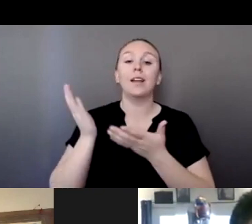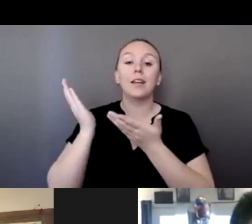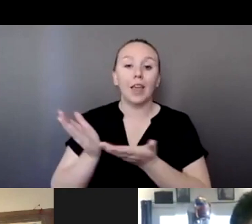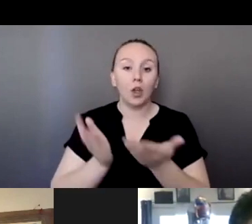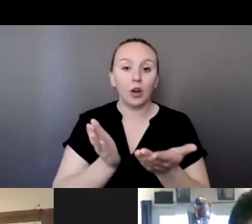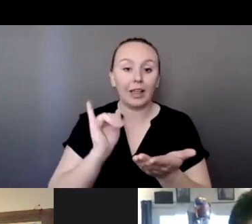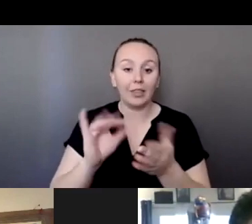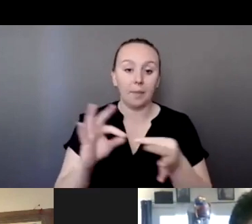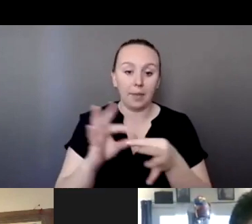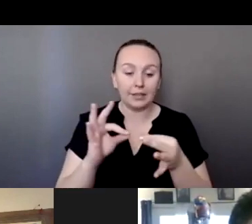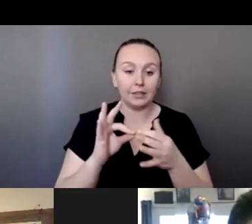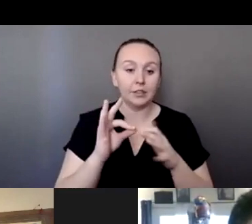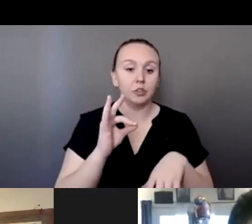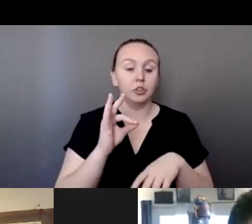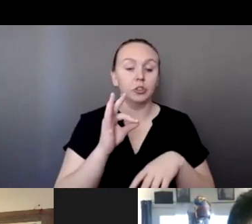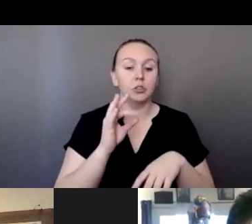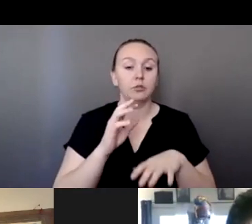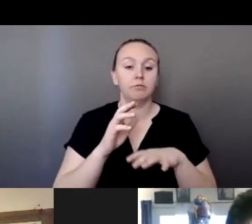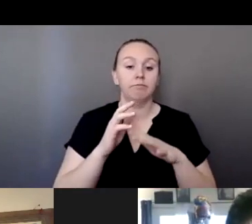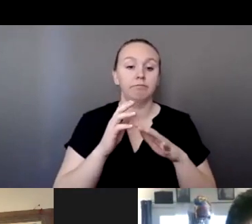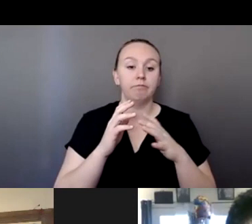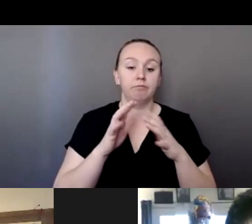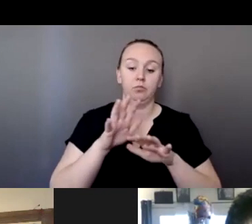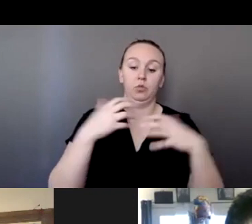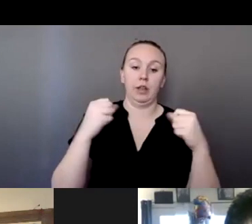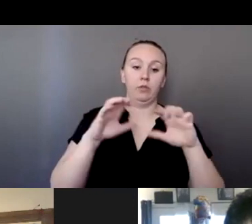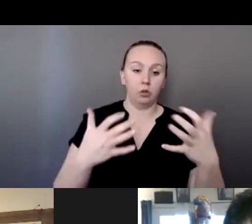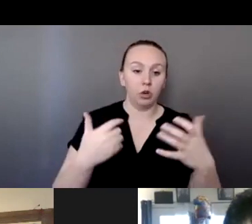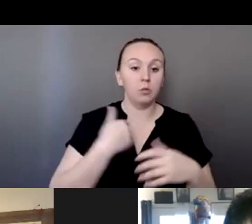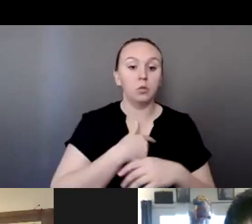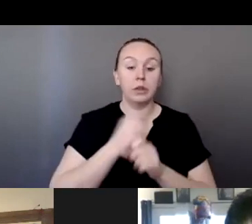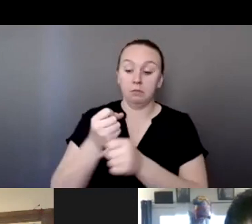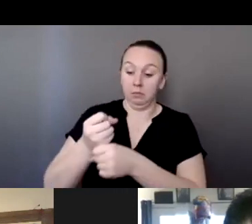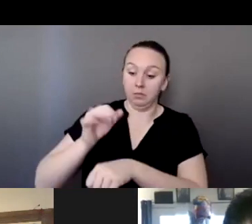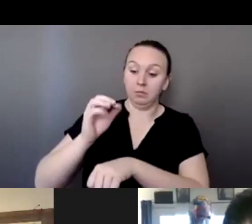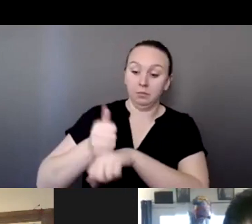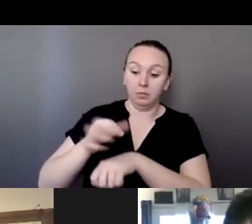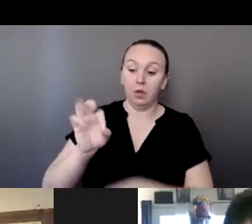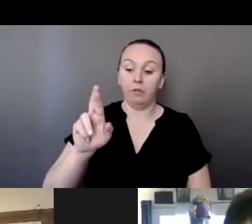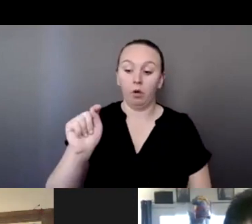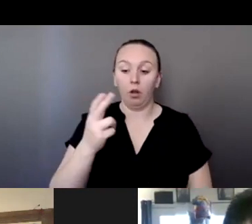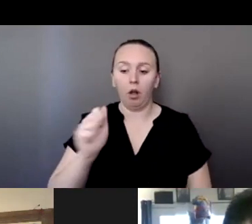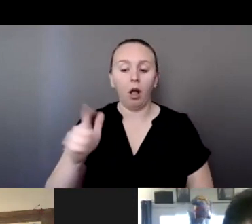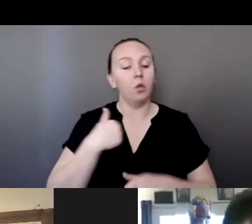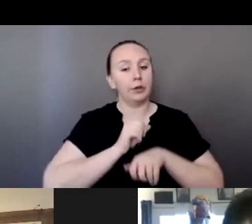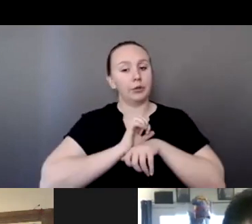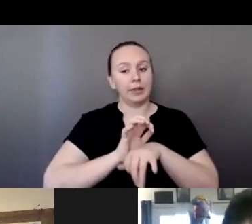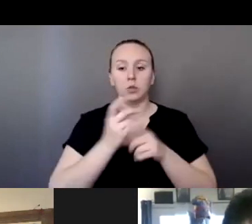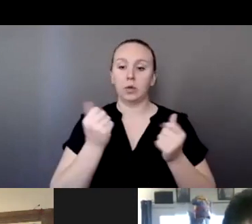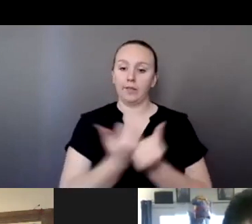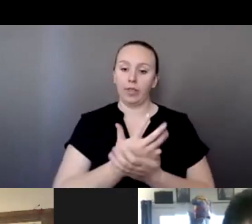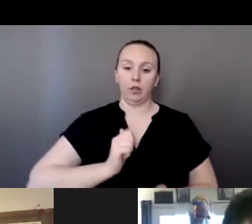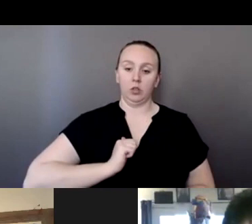We're grassroots. We do everything on our own. What started it off was my sister-in